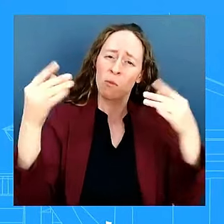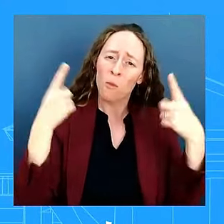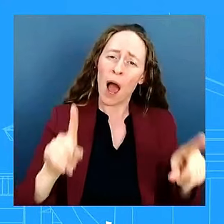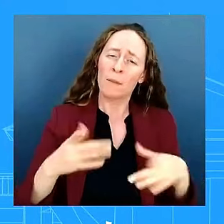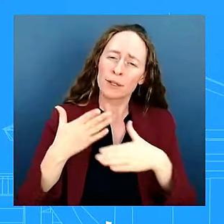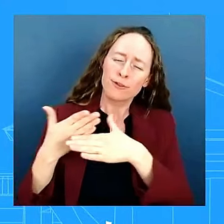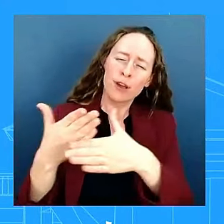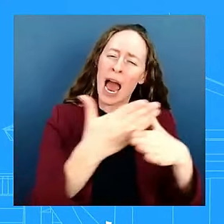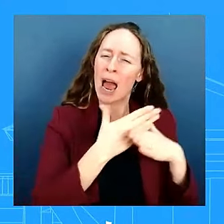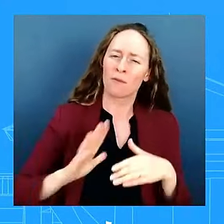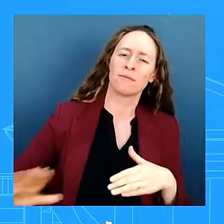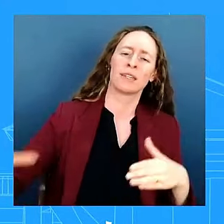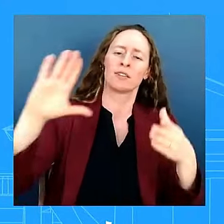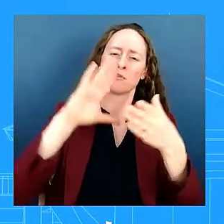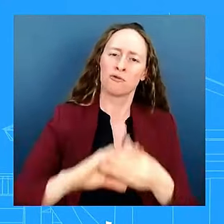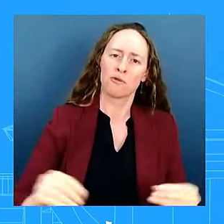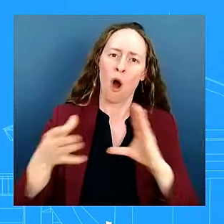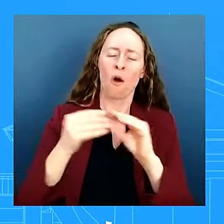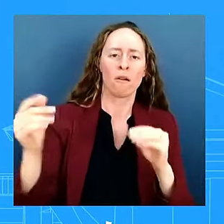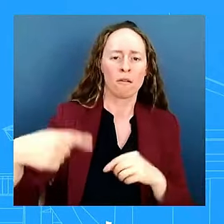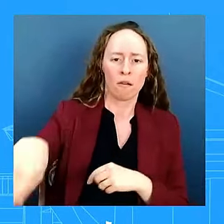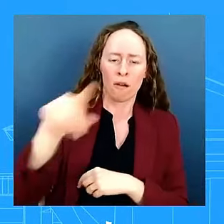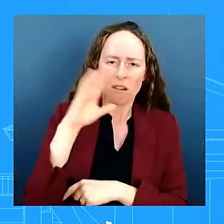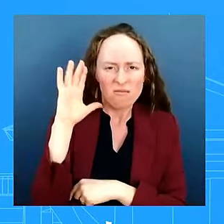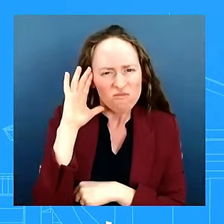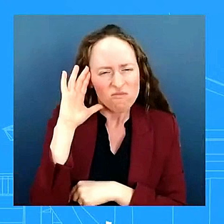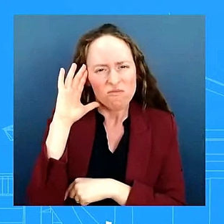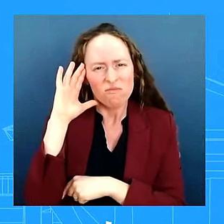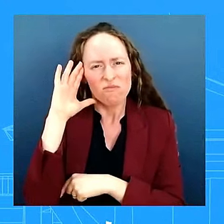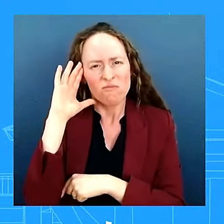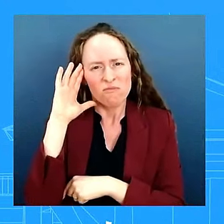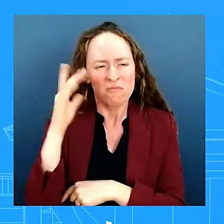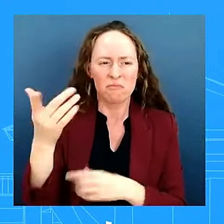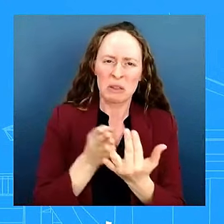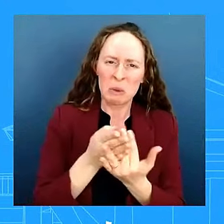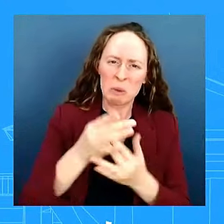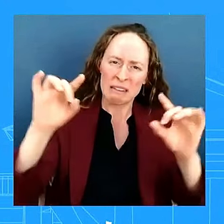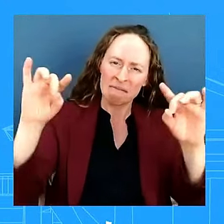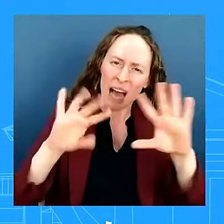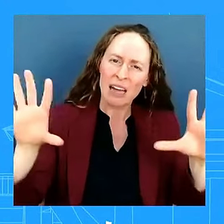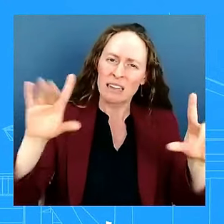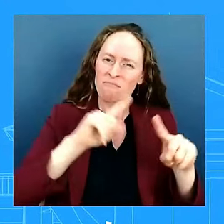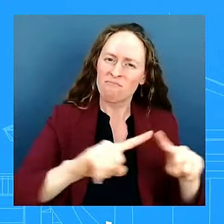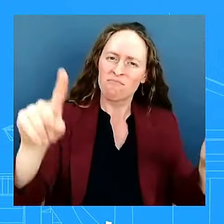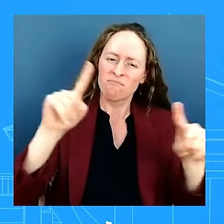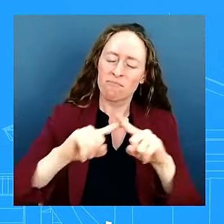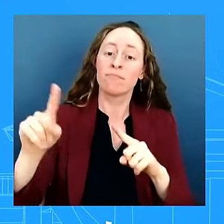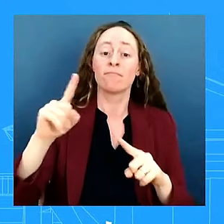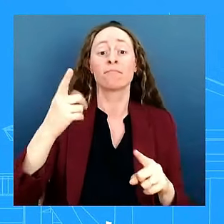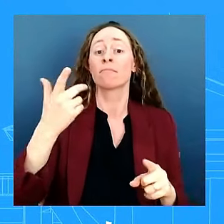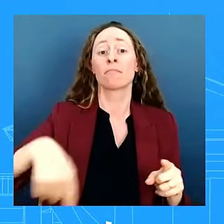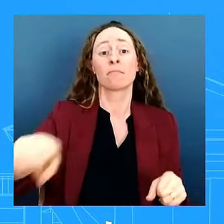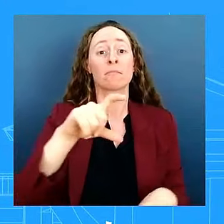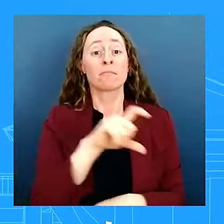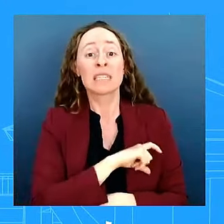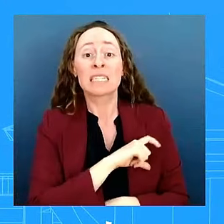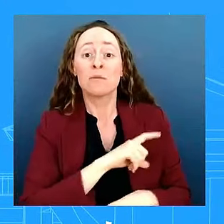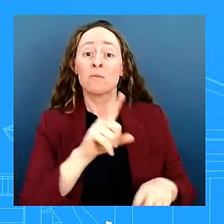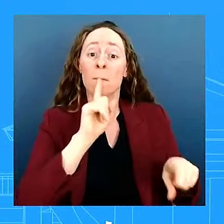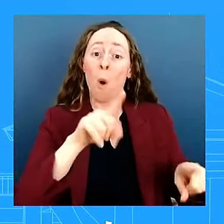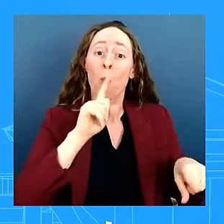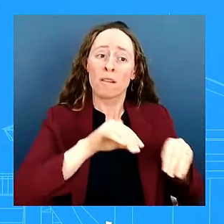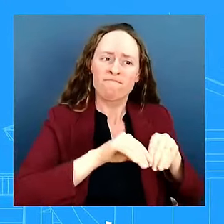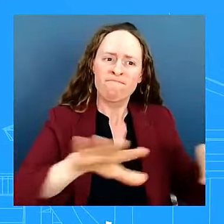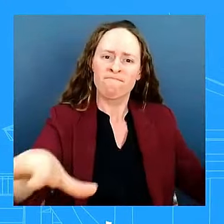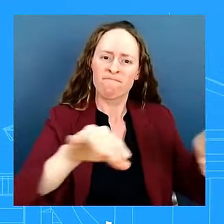violence and his committee published groundbreaking reports on the impact of violence against women documenting